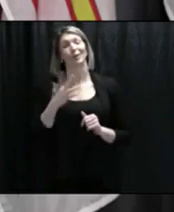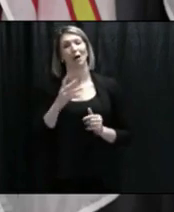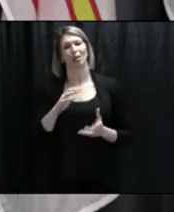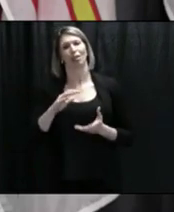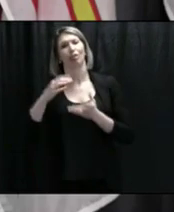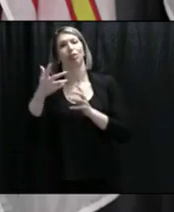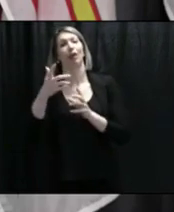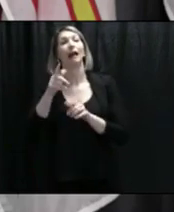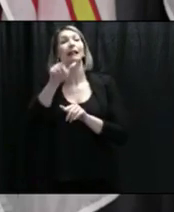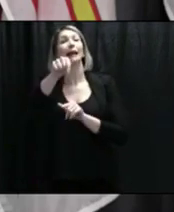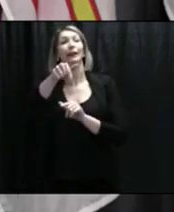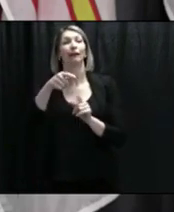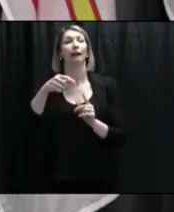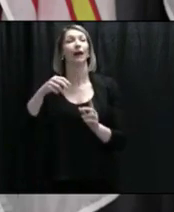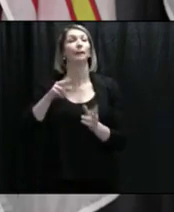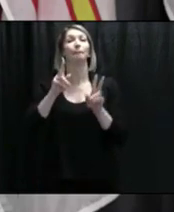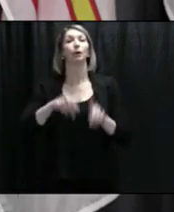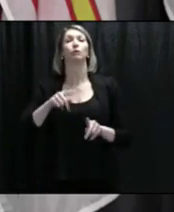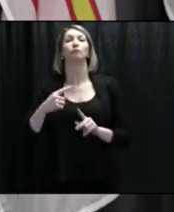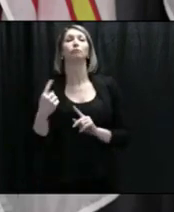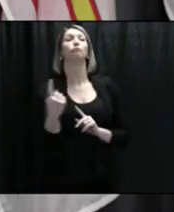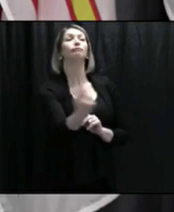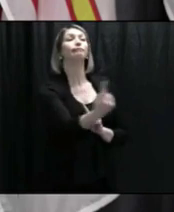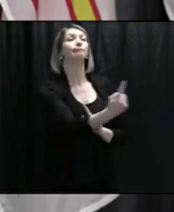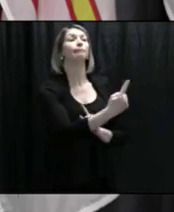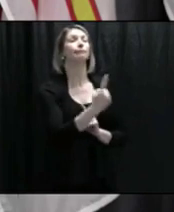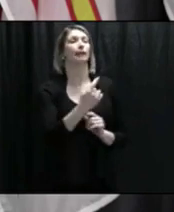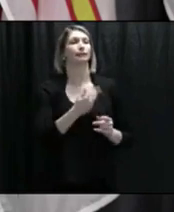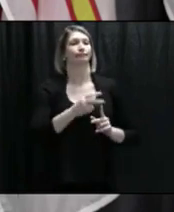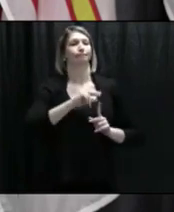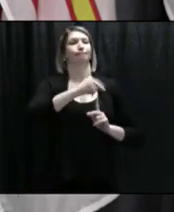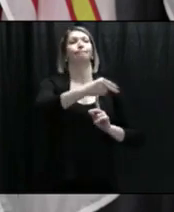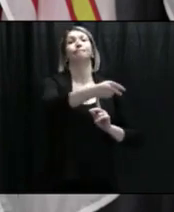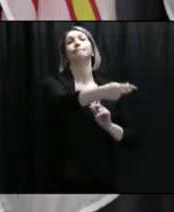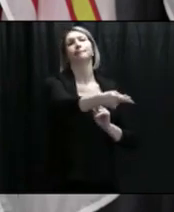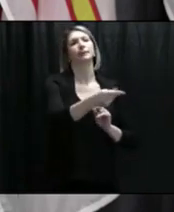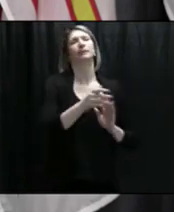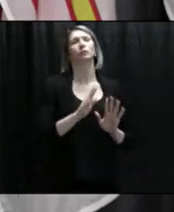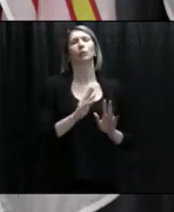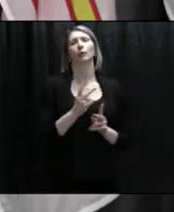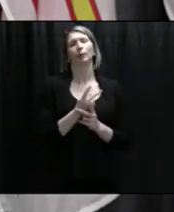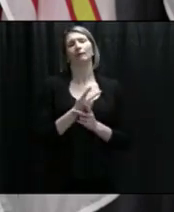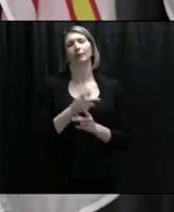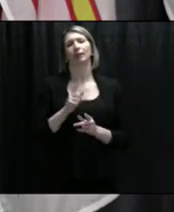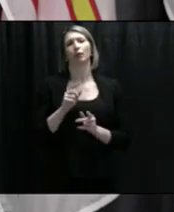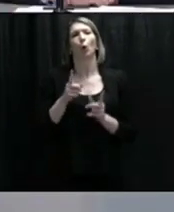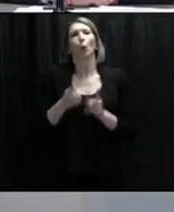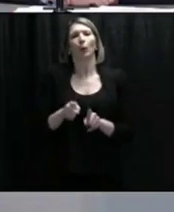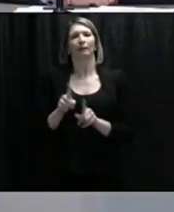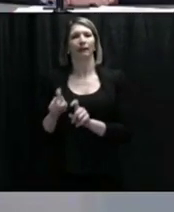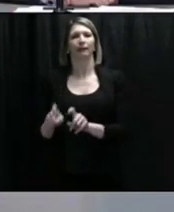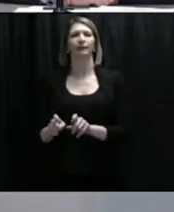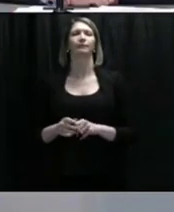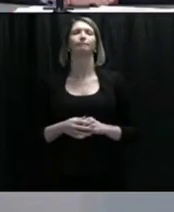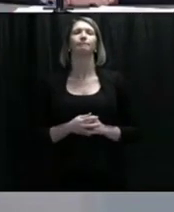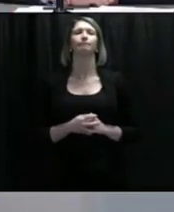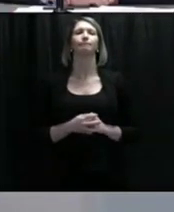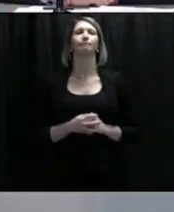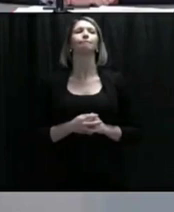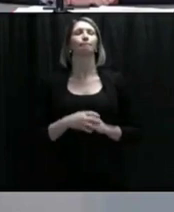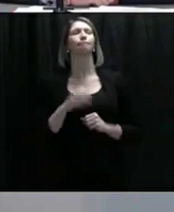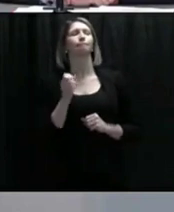days later, they could be positive. Okay, thanks. My next question is